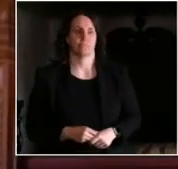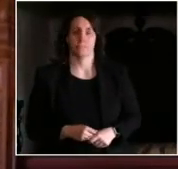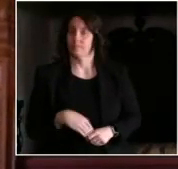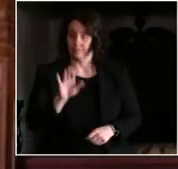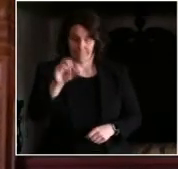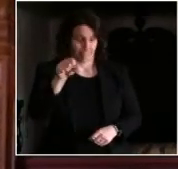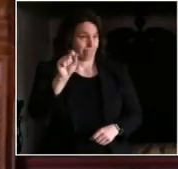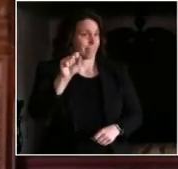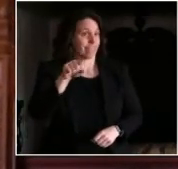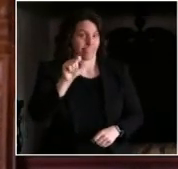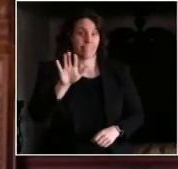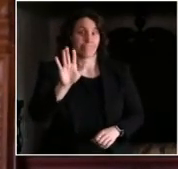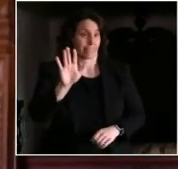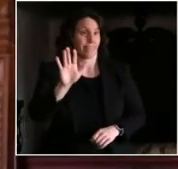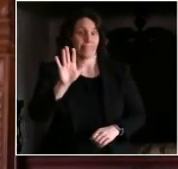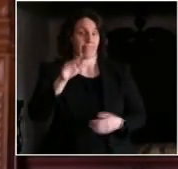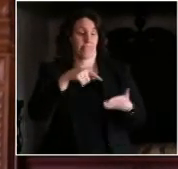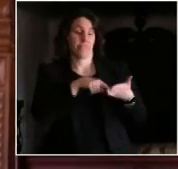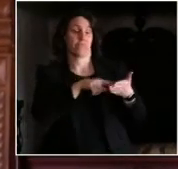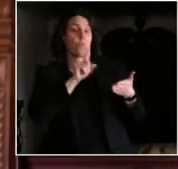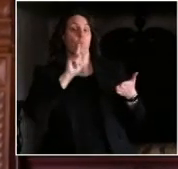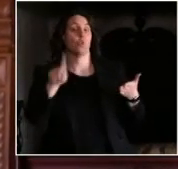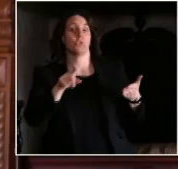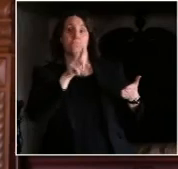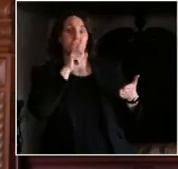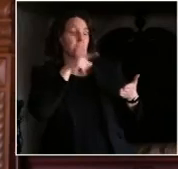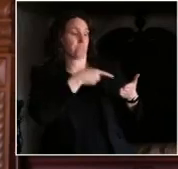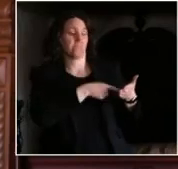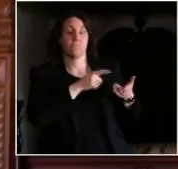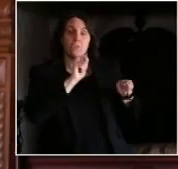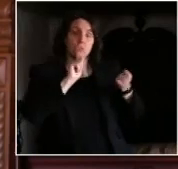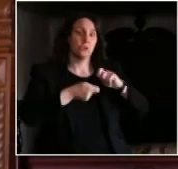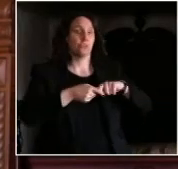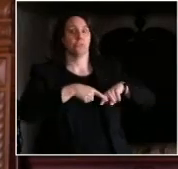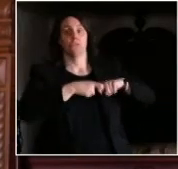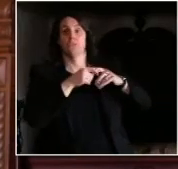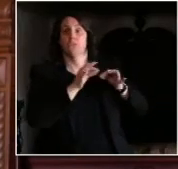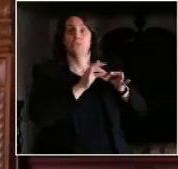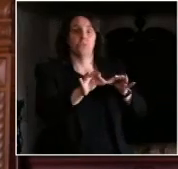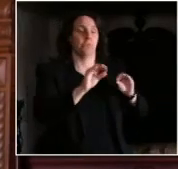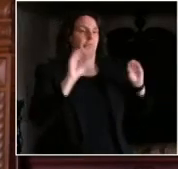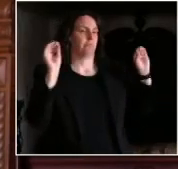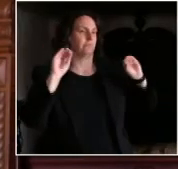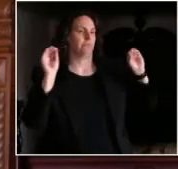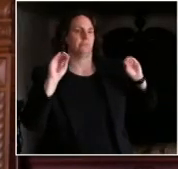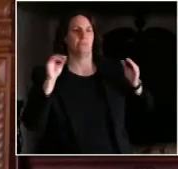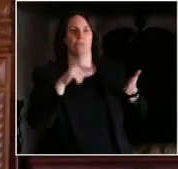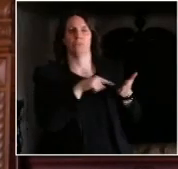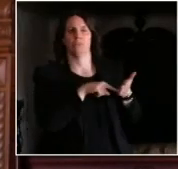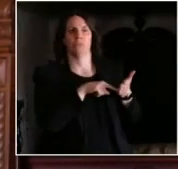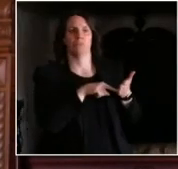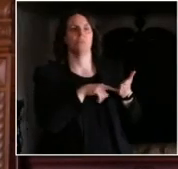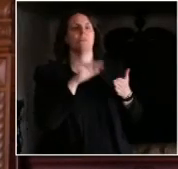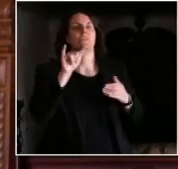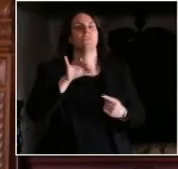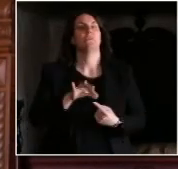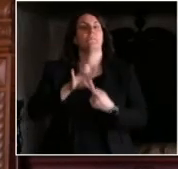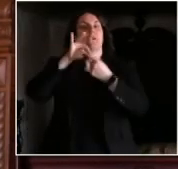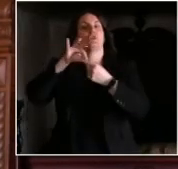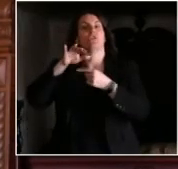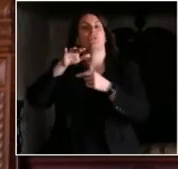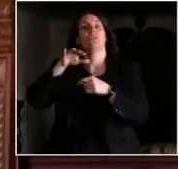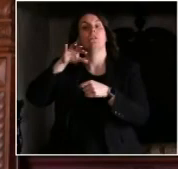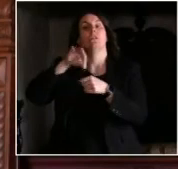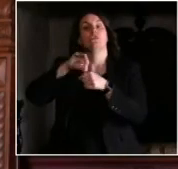does not mention the special election for the 7th Congressional District. It's something that, just